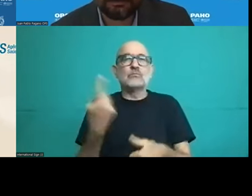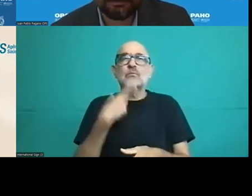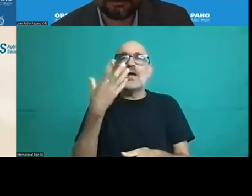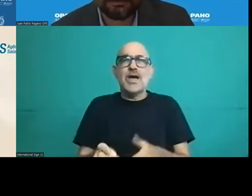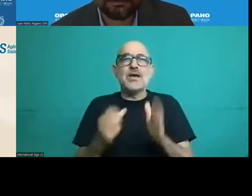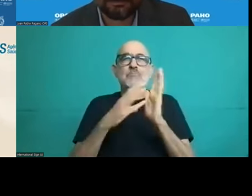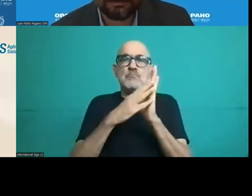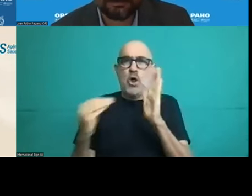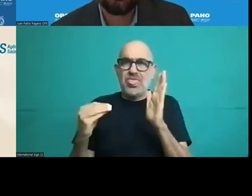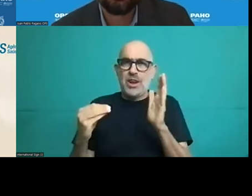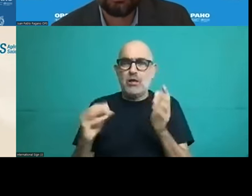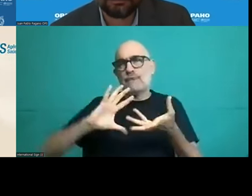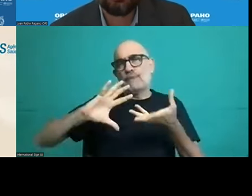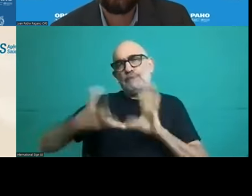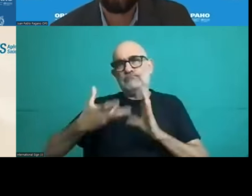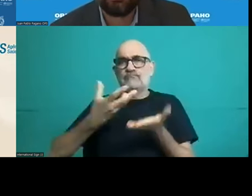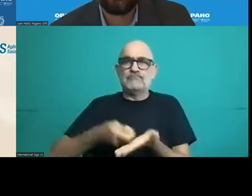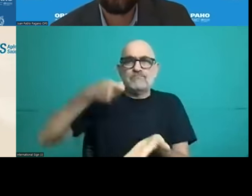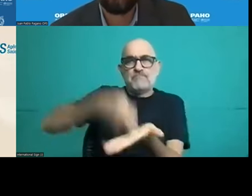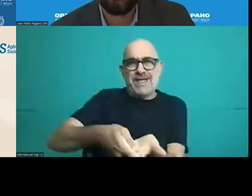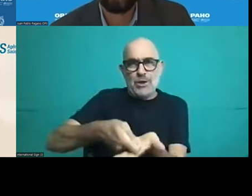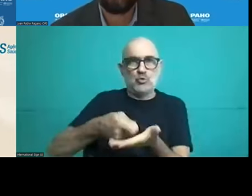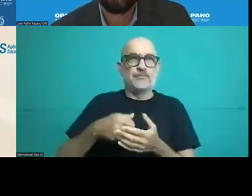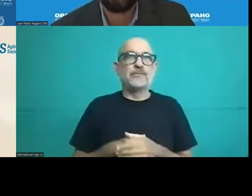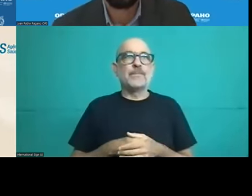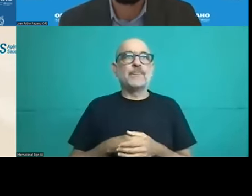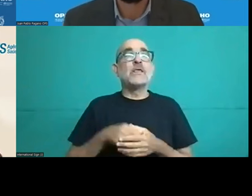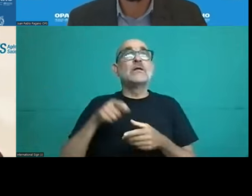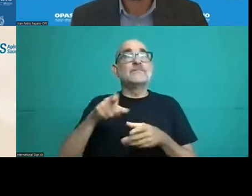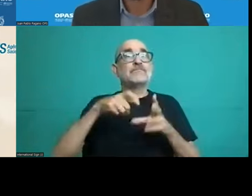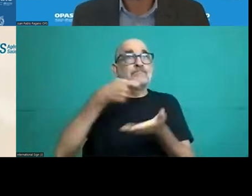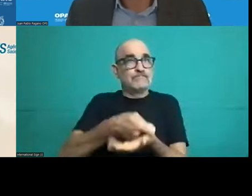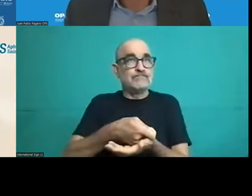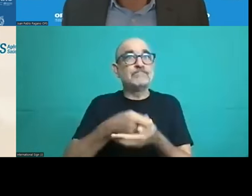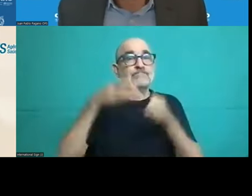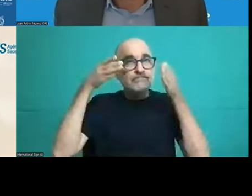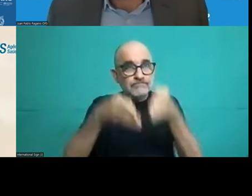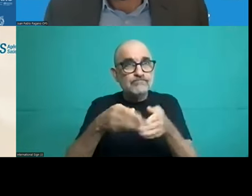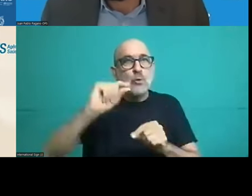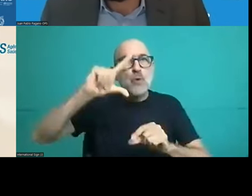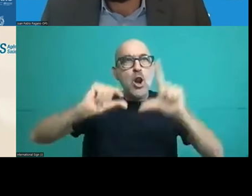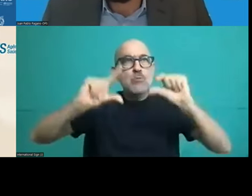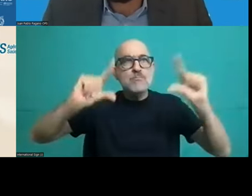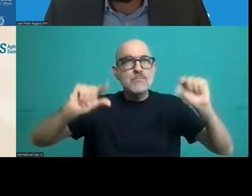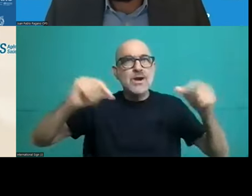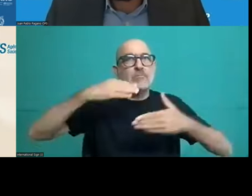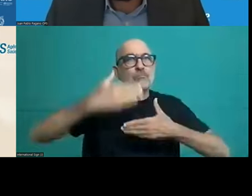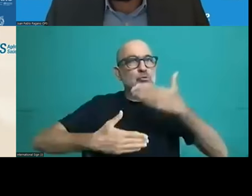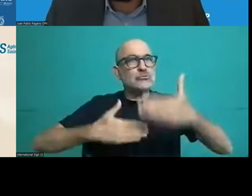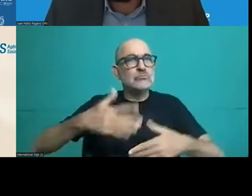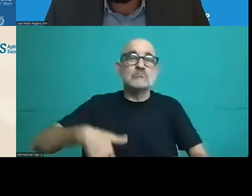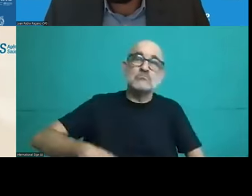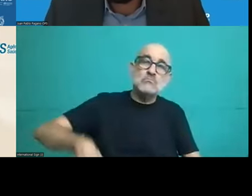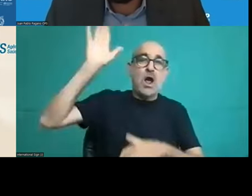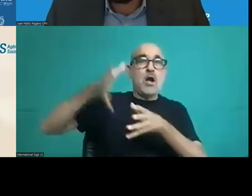a type of payment system is paid on procedures we also have to